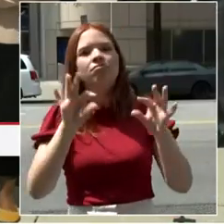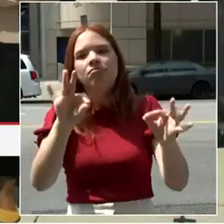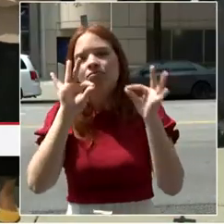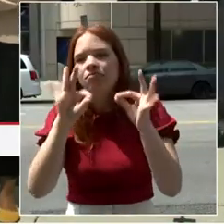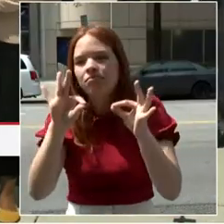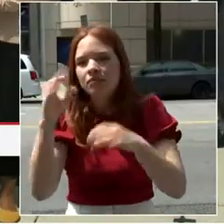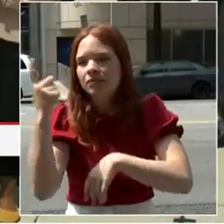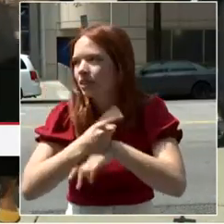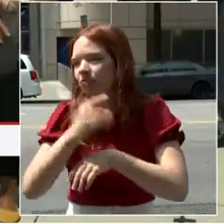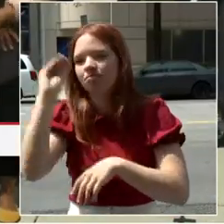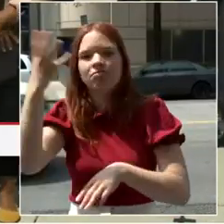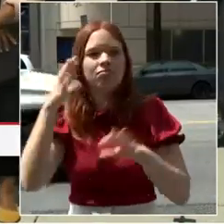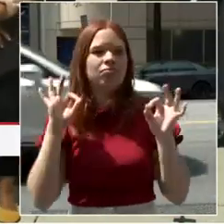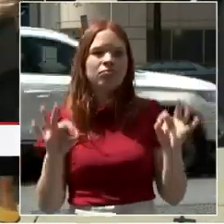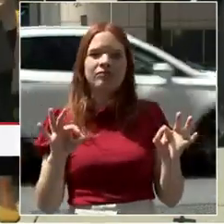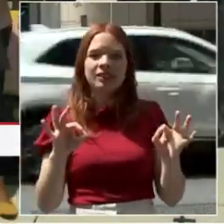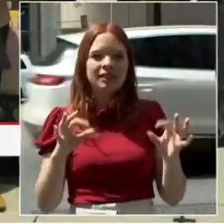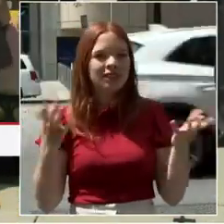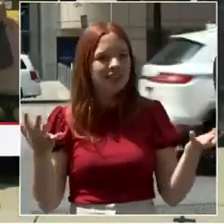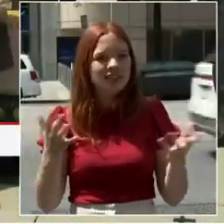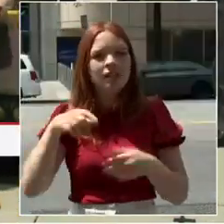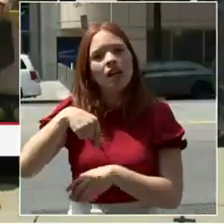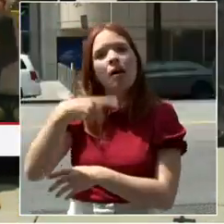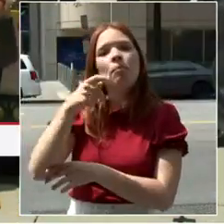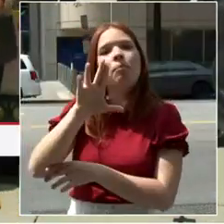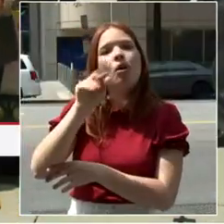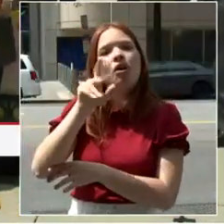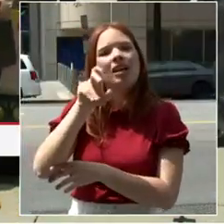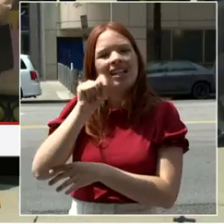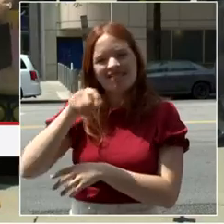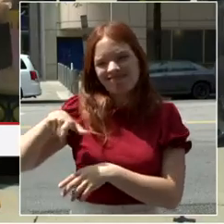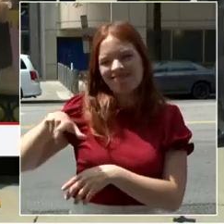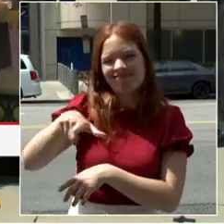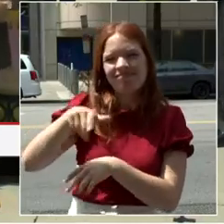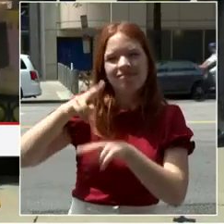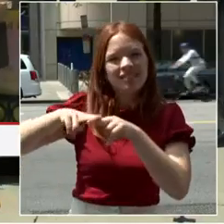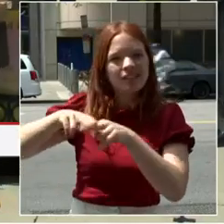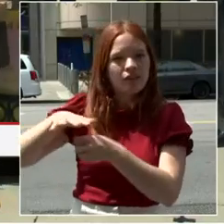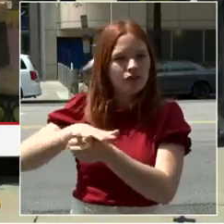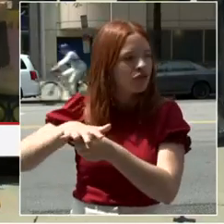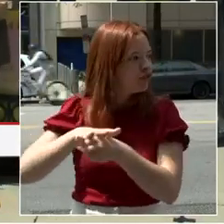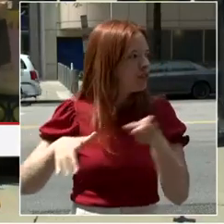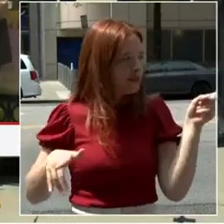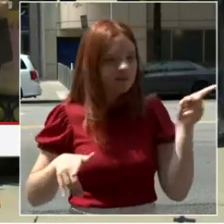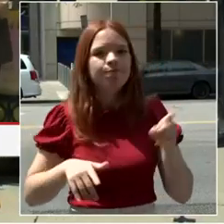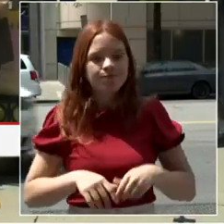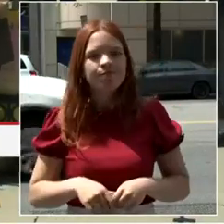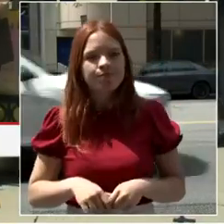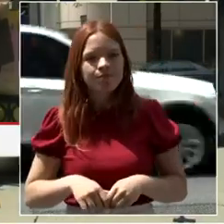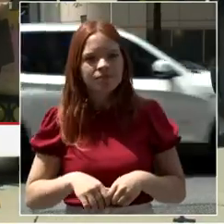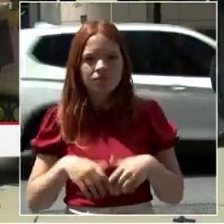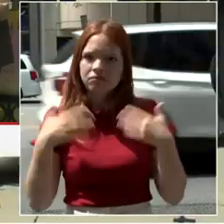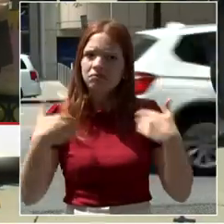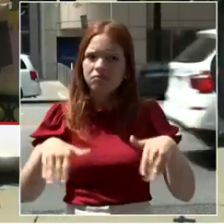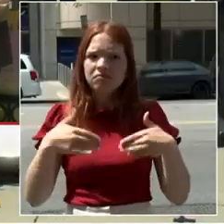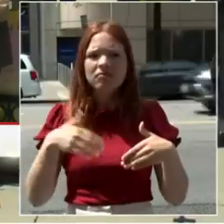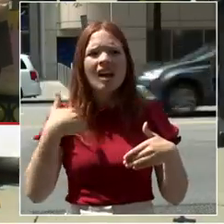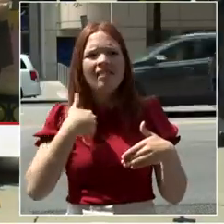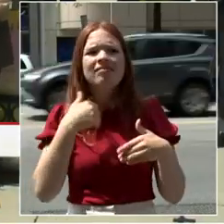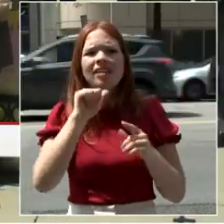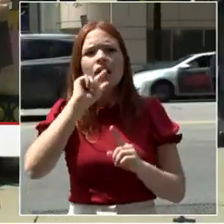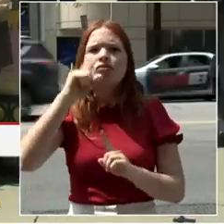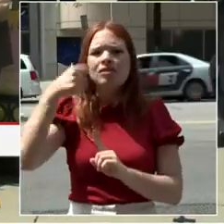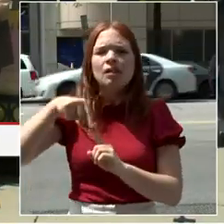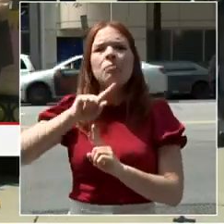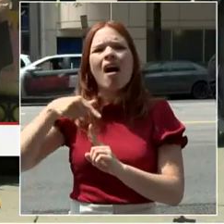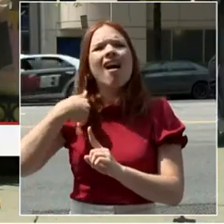parklet just like this, right? And we've got a number of parklets and other wonderful places throughout